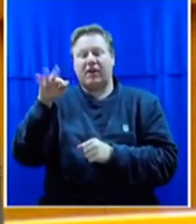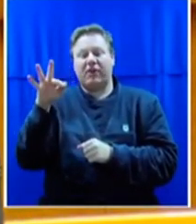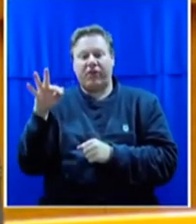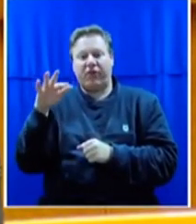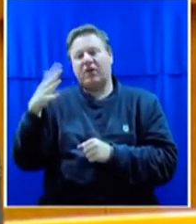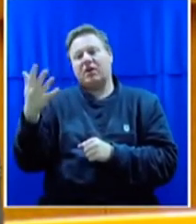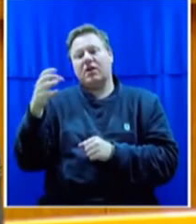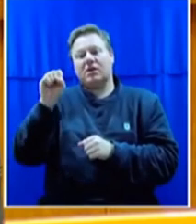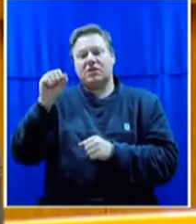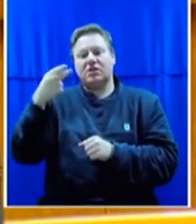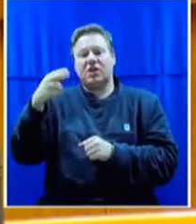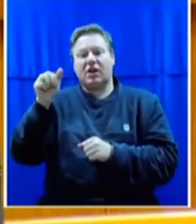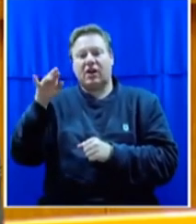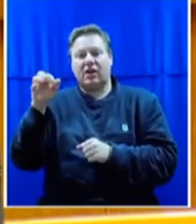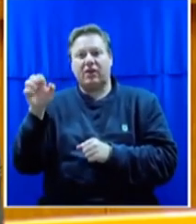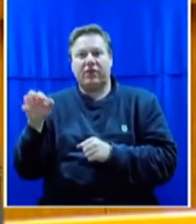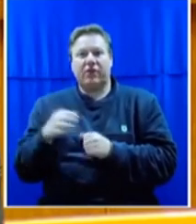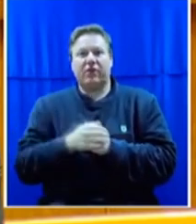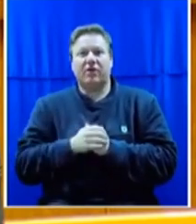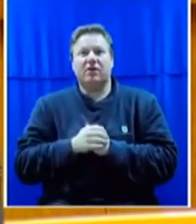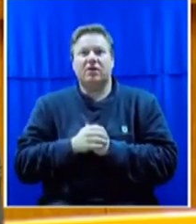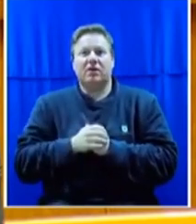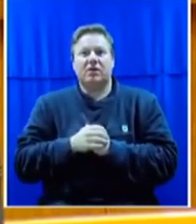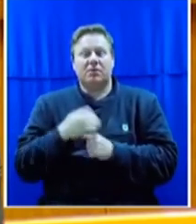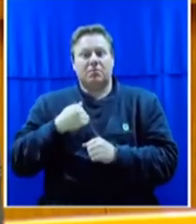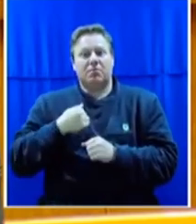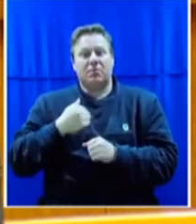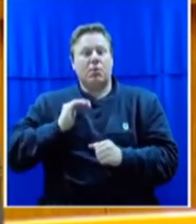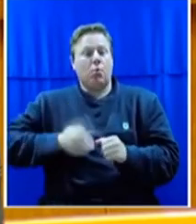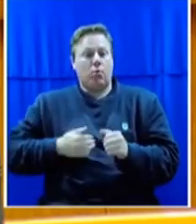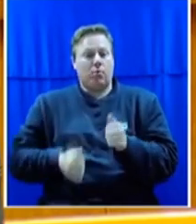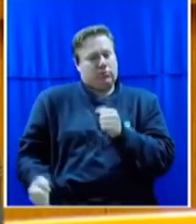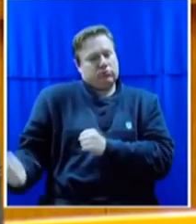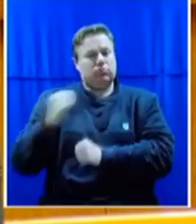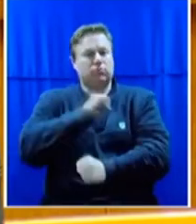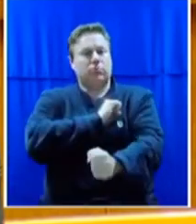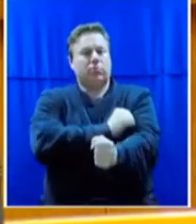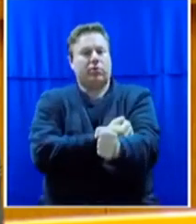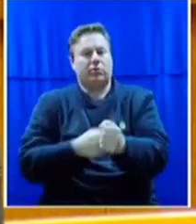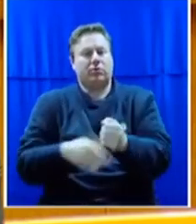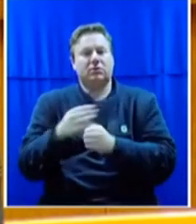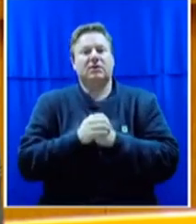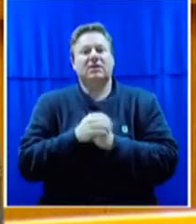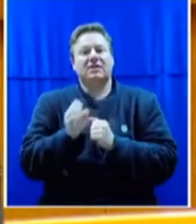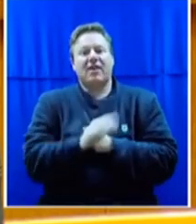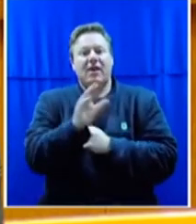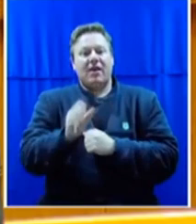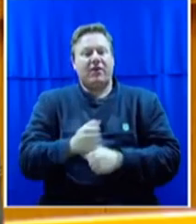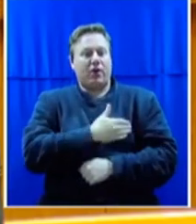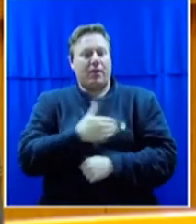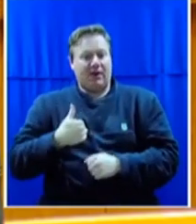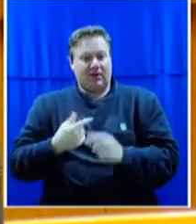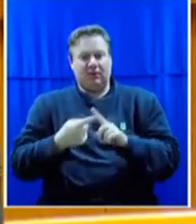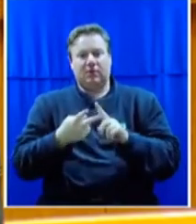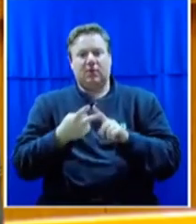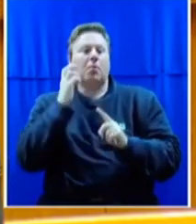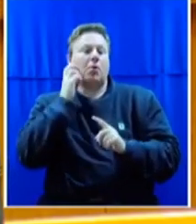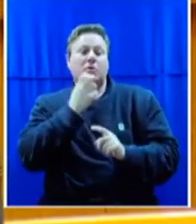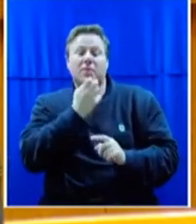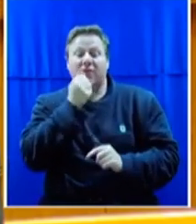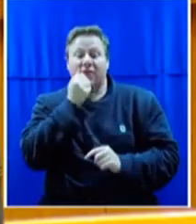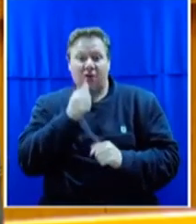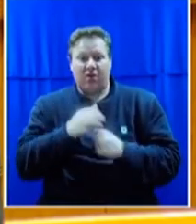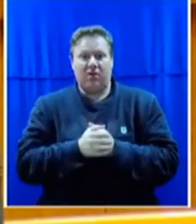Born in 1990 to a South African mother and a Mozambican father, a product of the new South Africa,